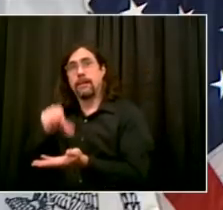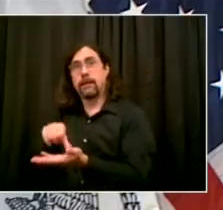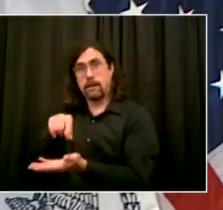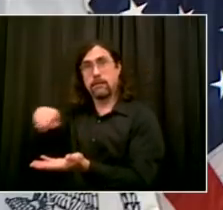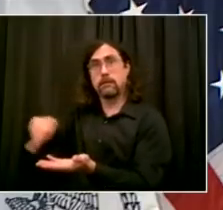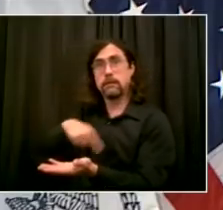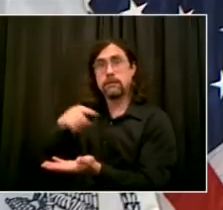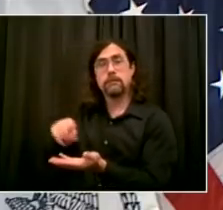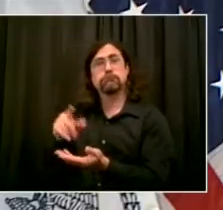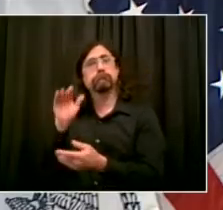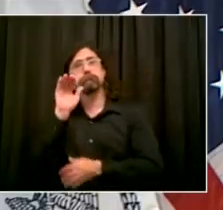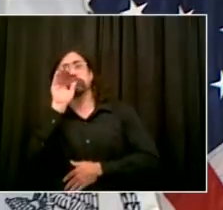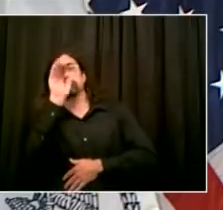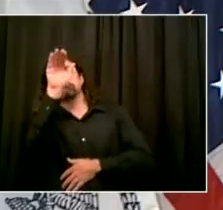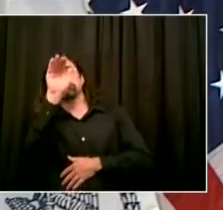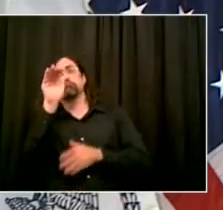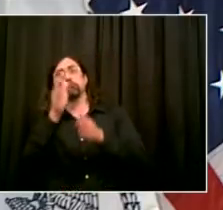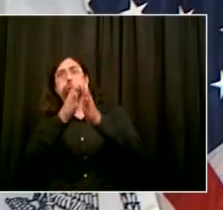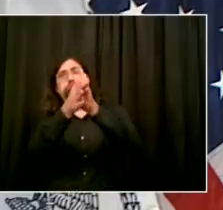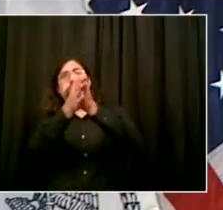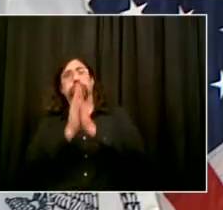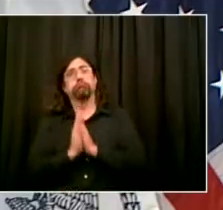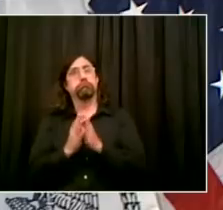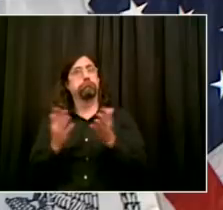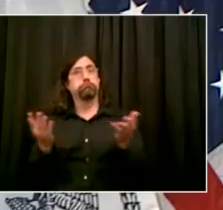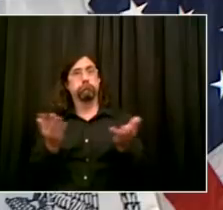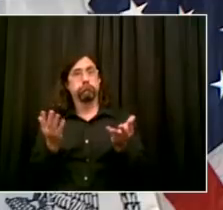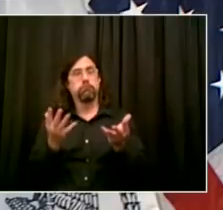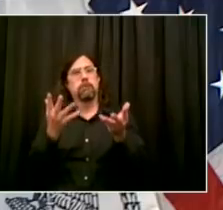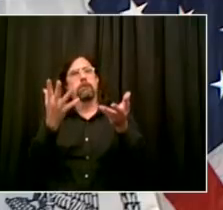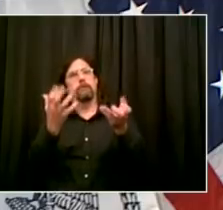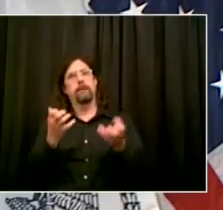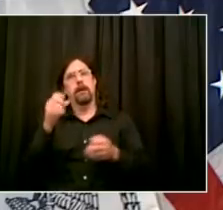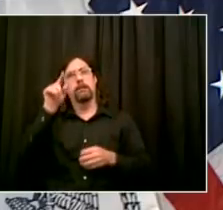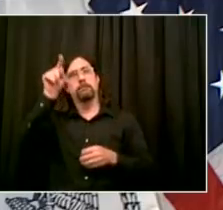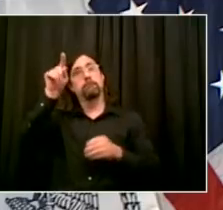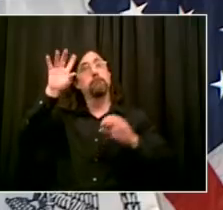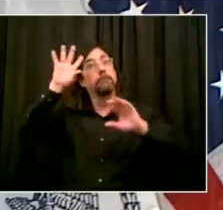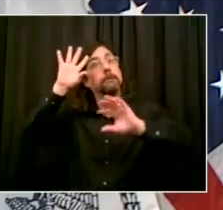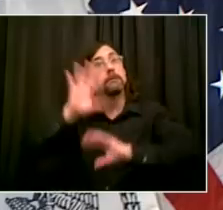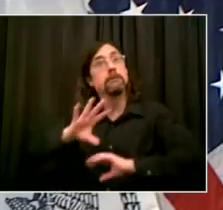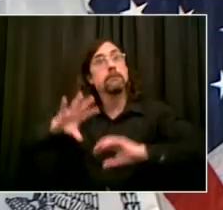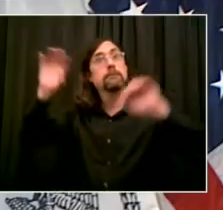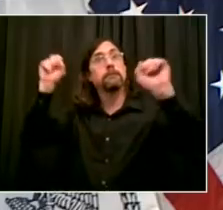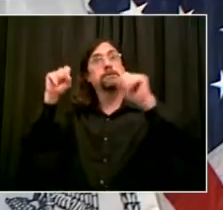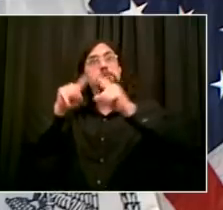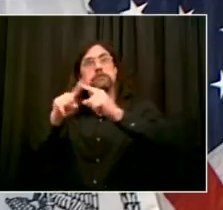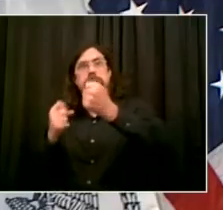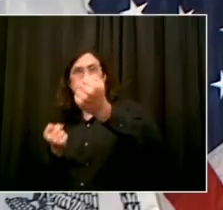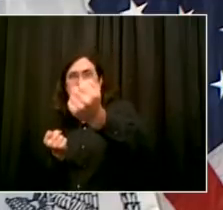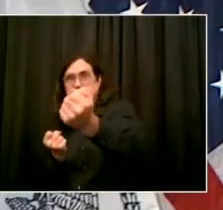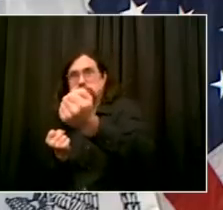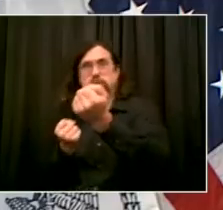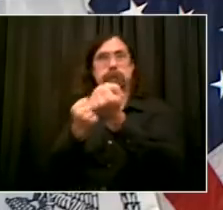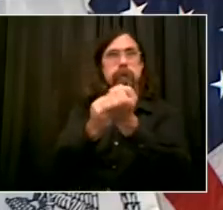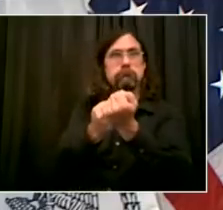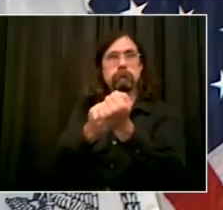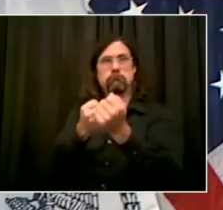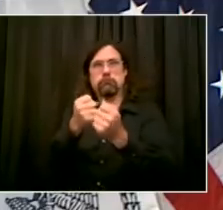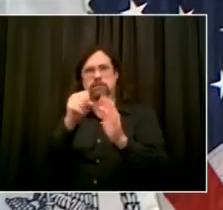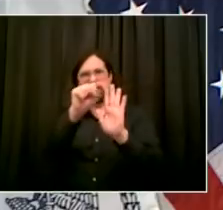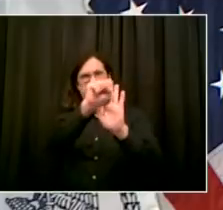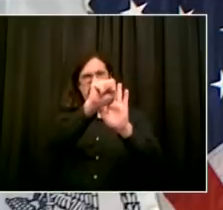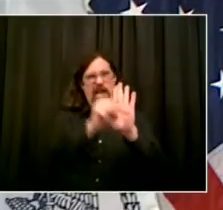fiscal aid to state and local governments and to the MTA. So my question to you really is, number